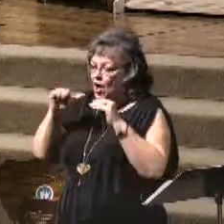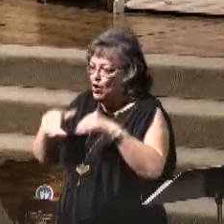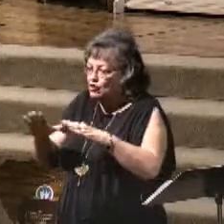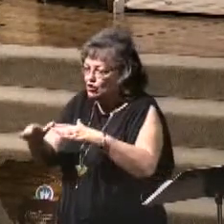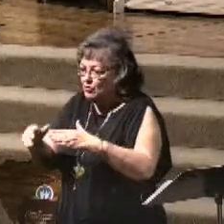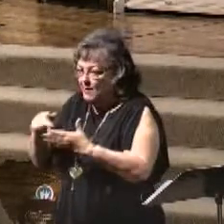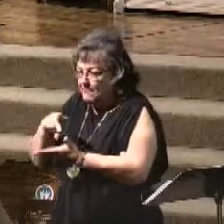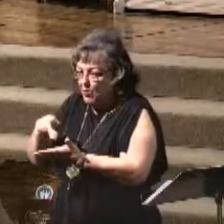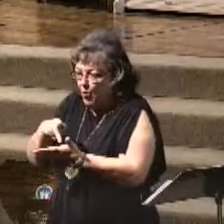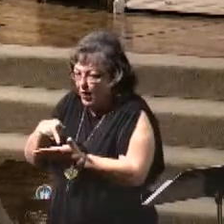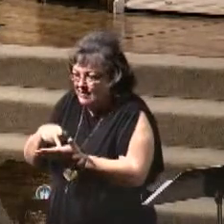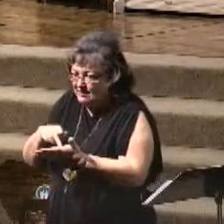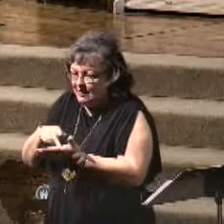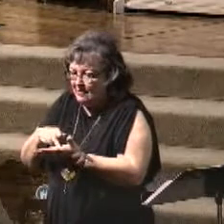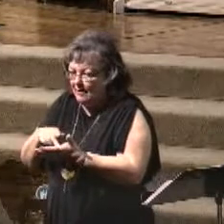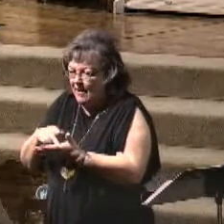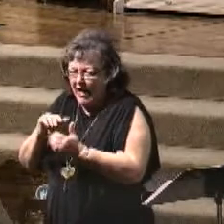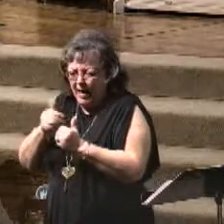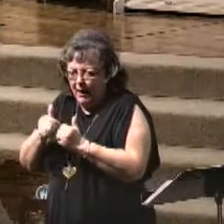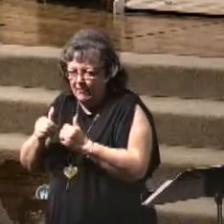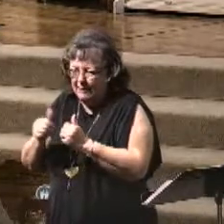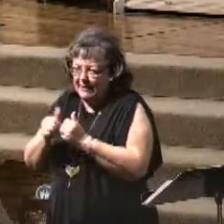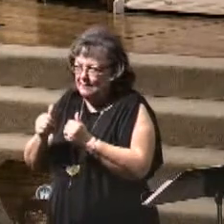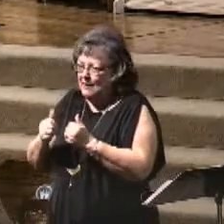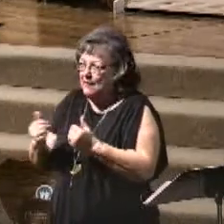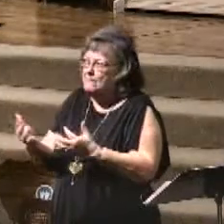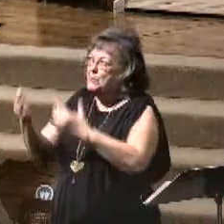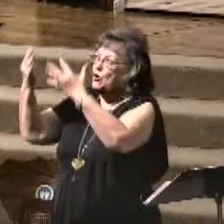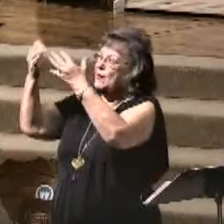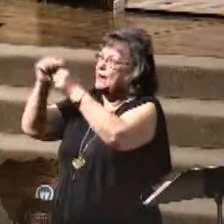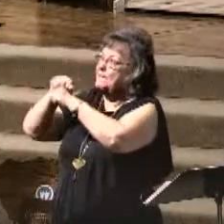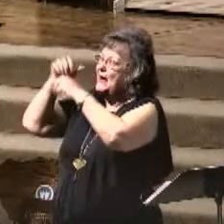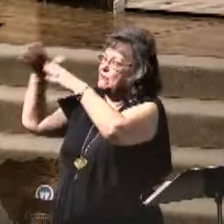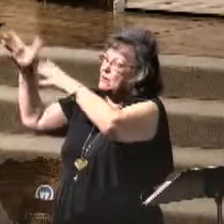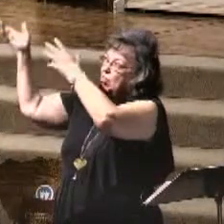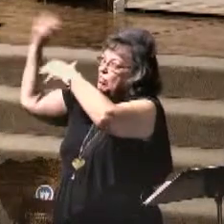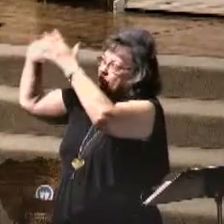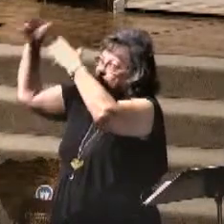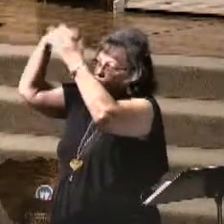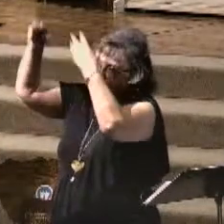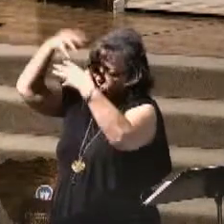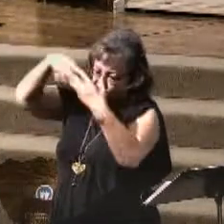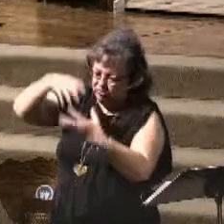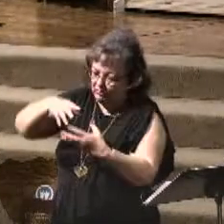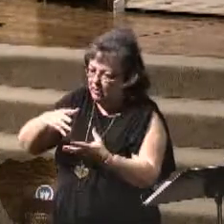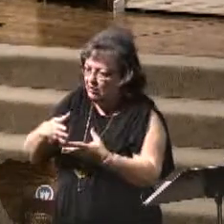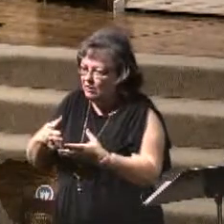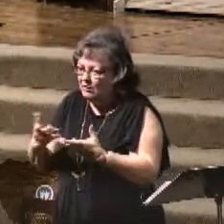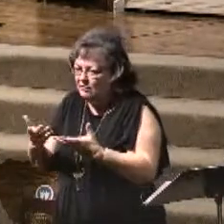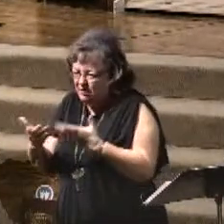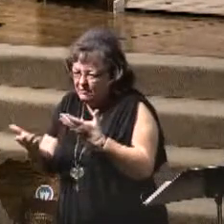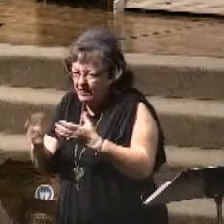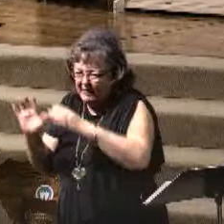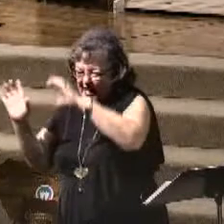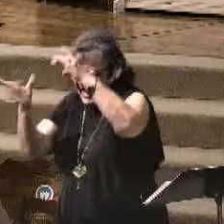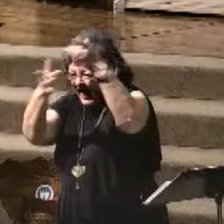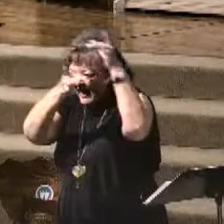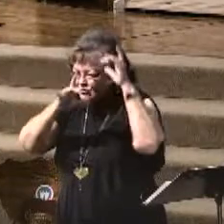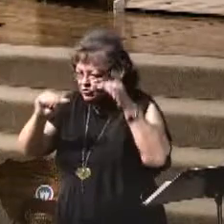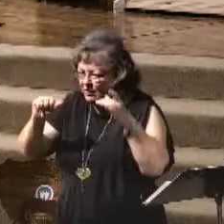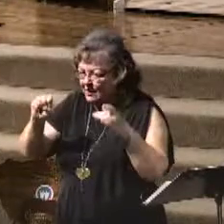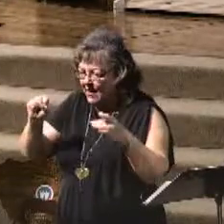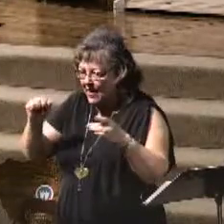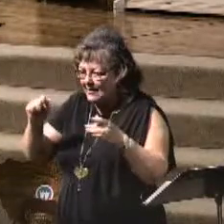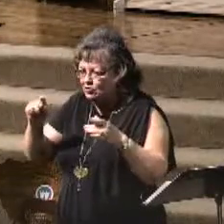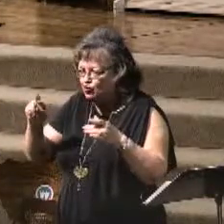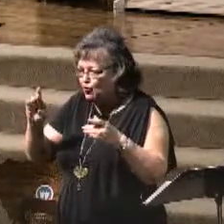be by an asteroid, by some burning mountain. The Bible says in John the